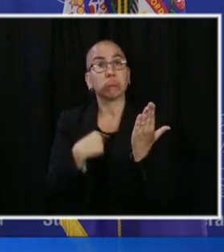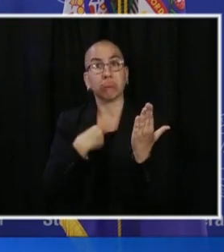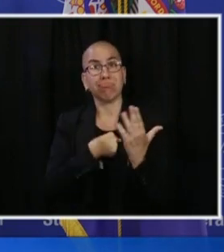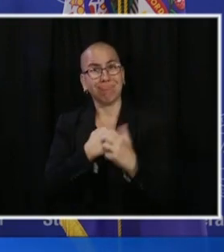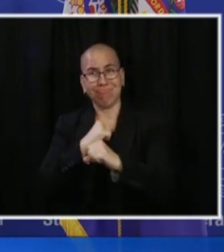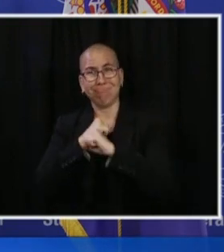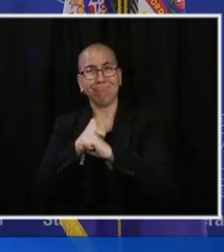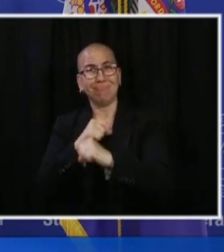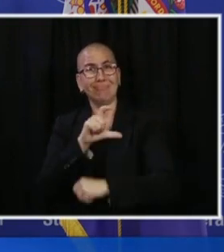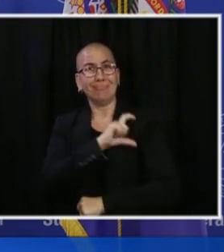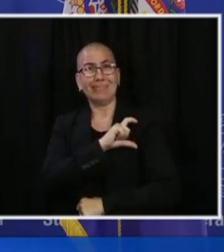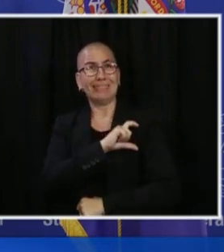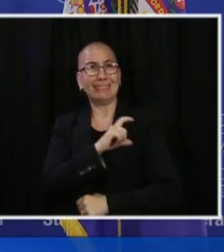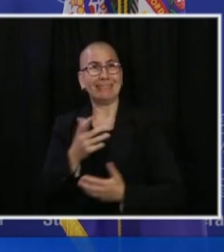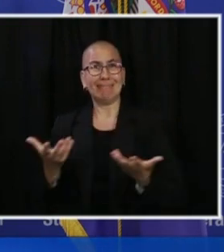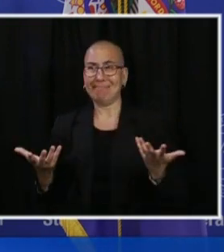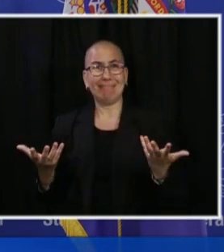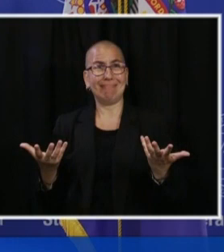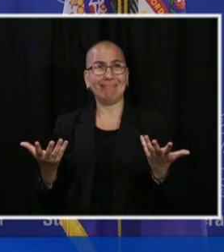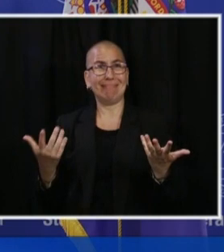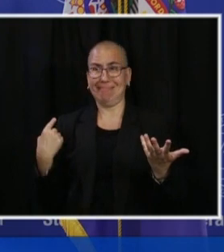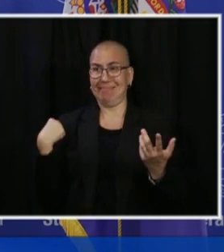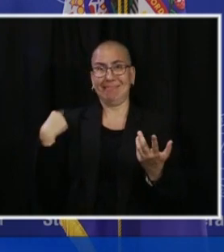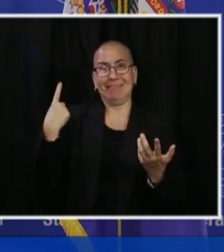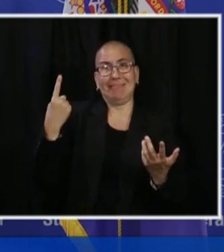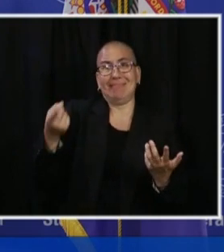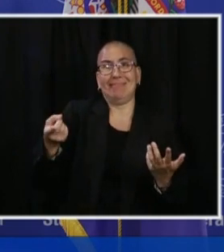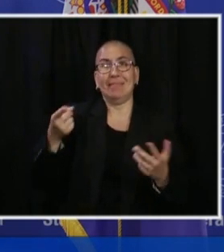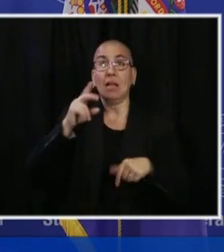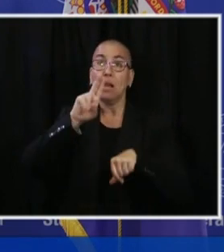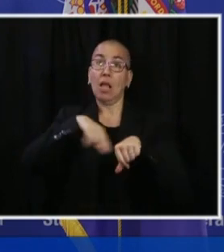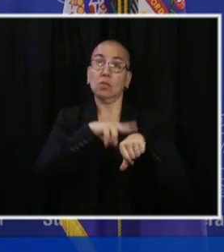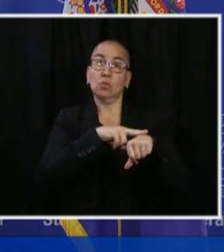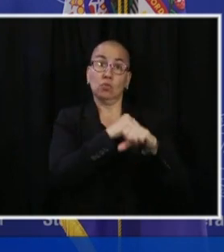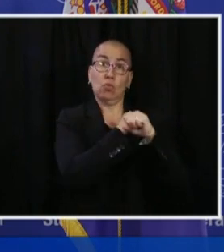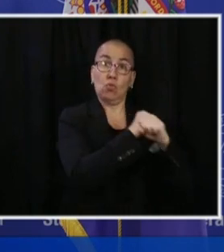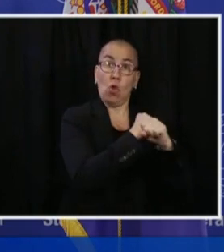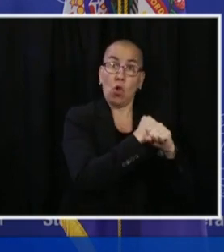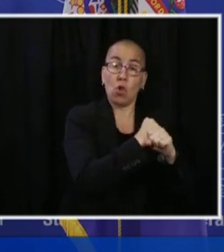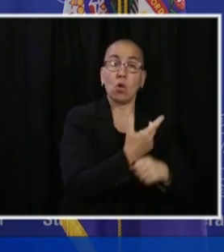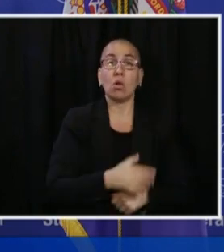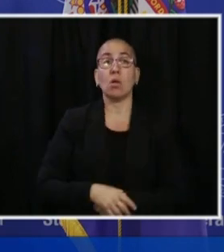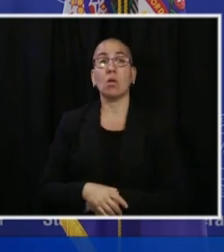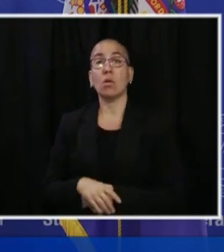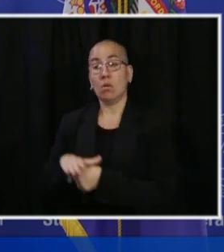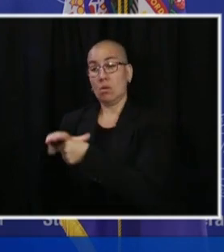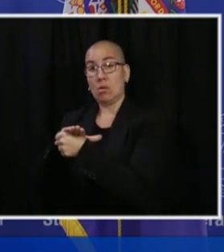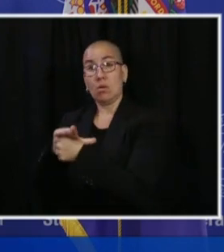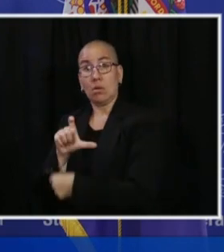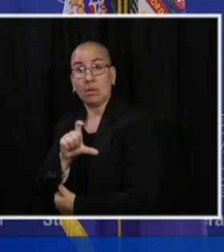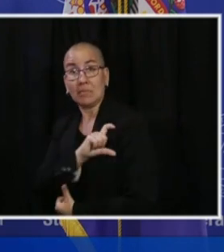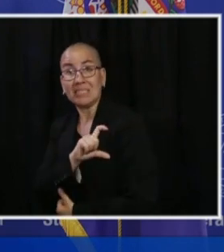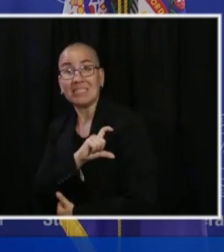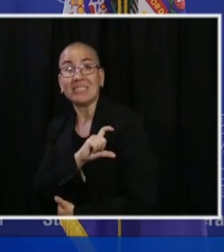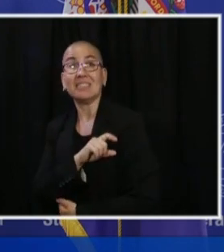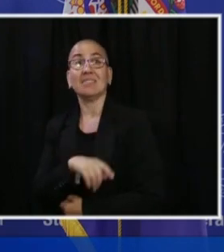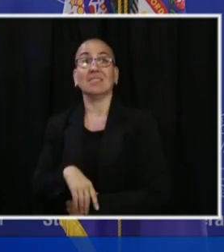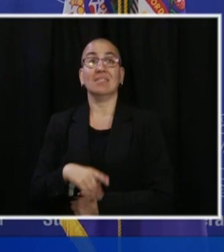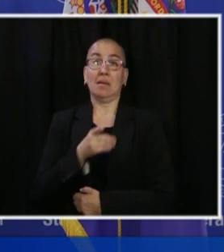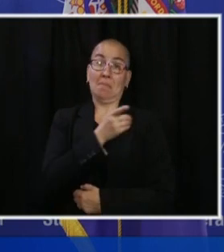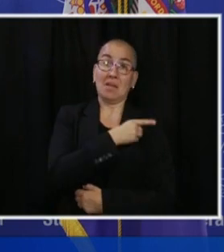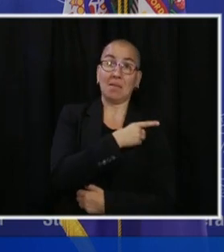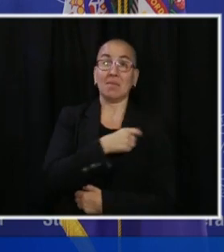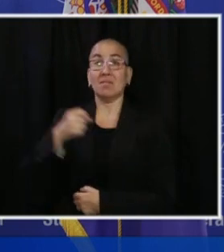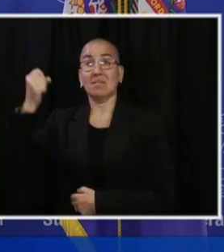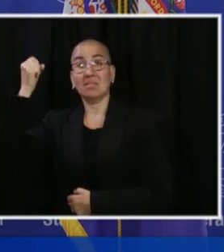very similar to what we've had the last few days. It's a combination of National Guard, local municipalities, primarily Minneapolis and St. Paul, Ramsey and Hennepin